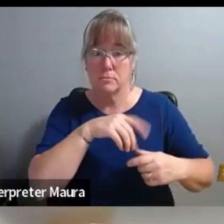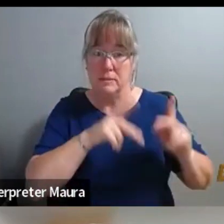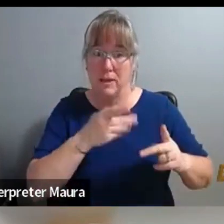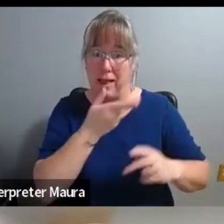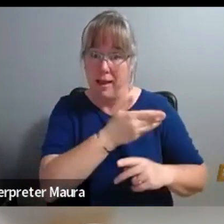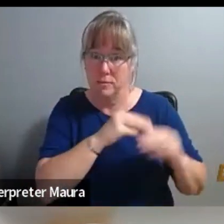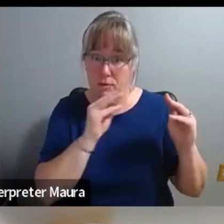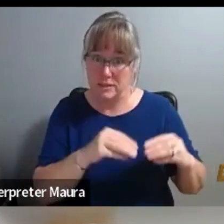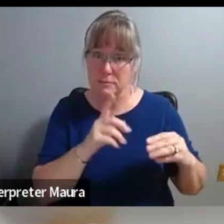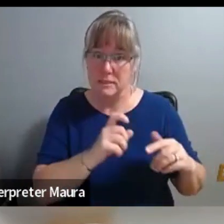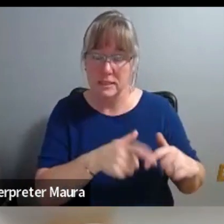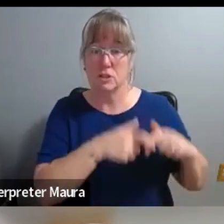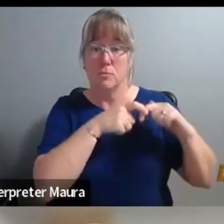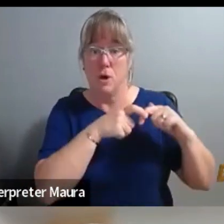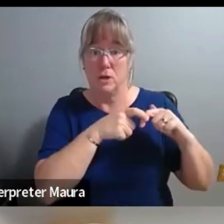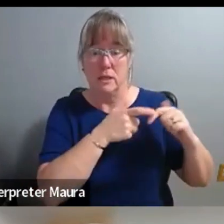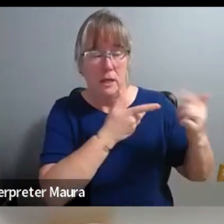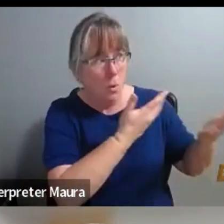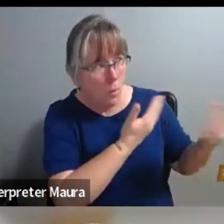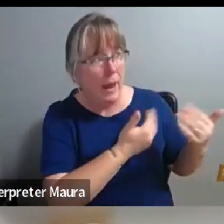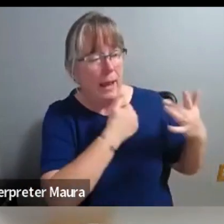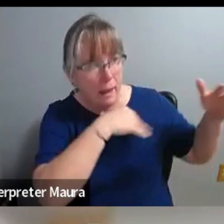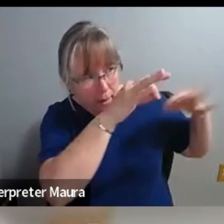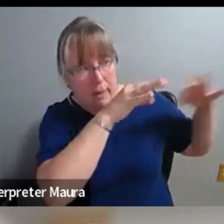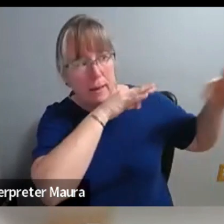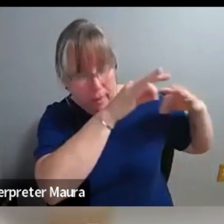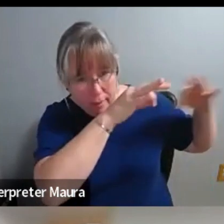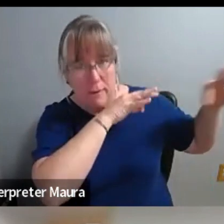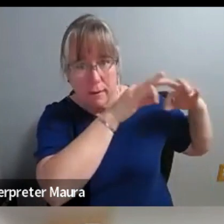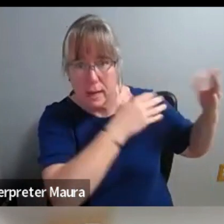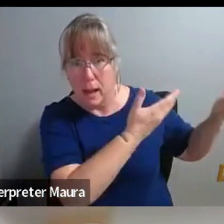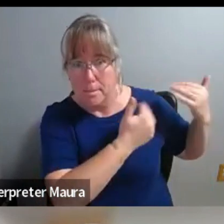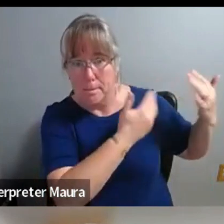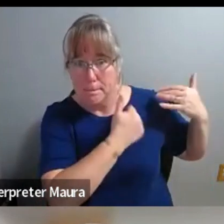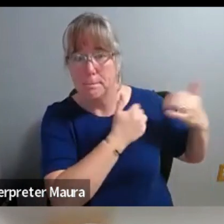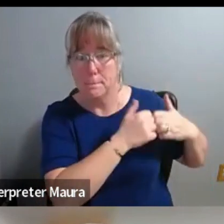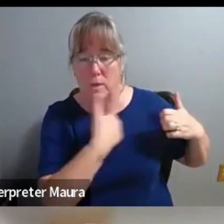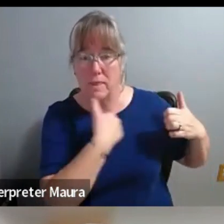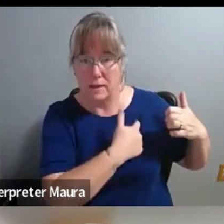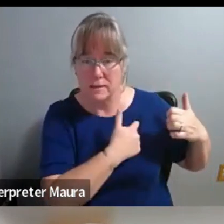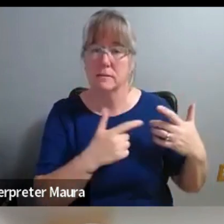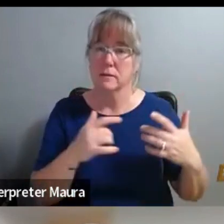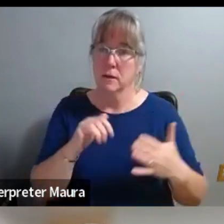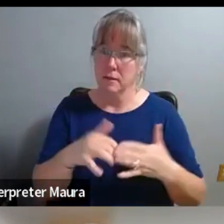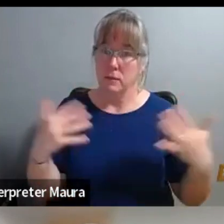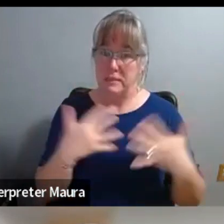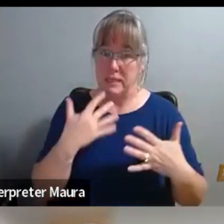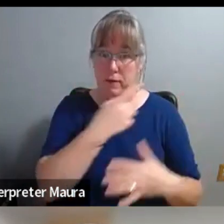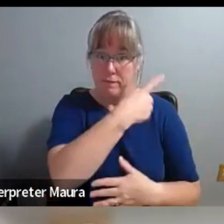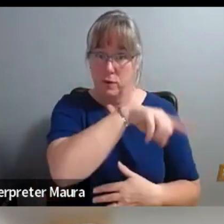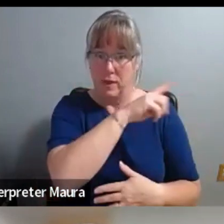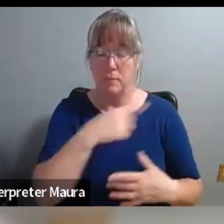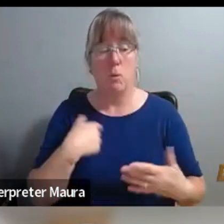again, just to be brought along on the journey in the most generous way possible, because it is scary. And so we needed to be aware that it was